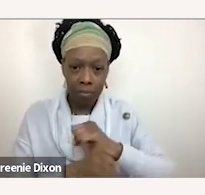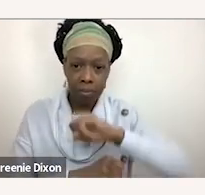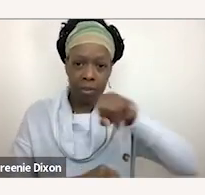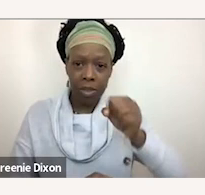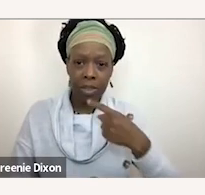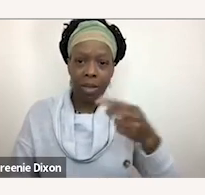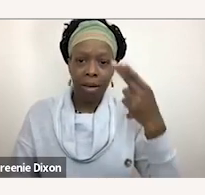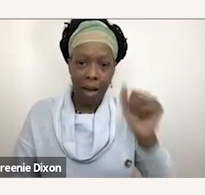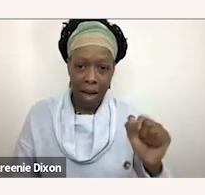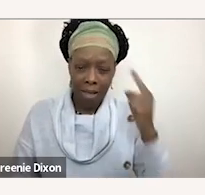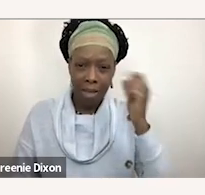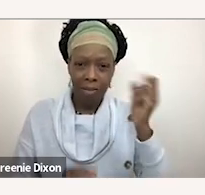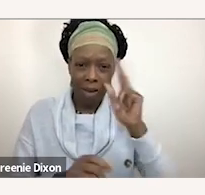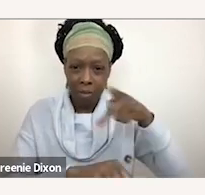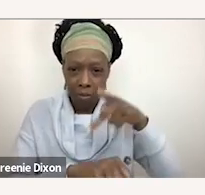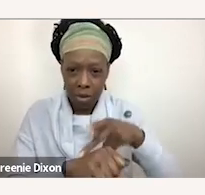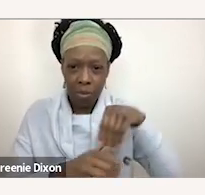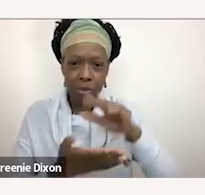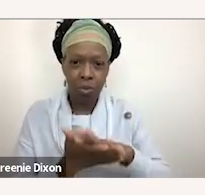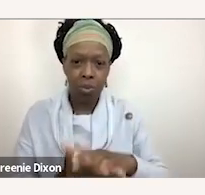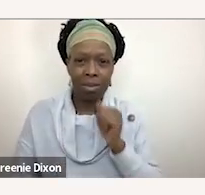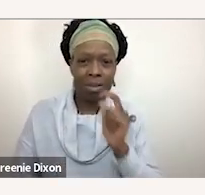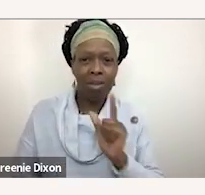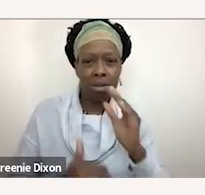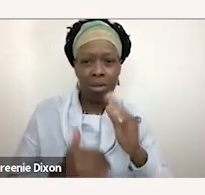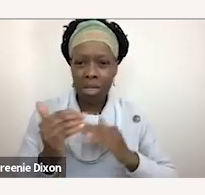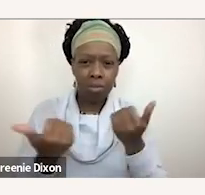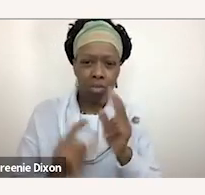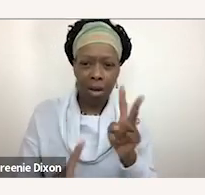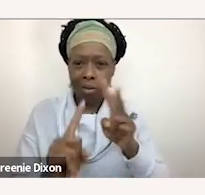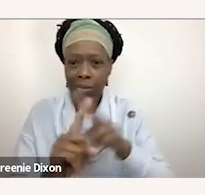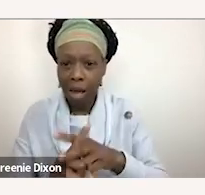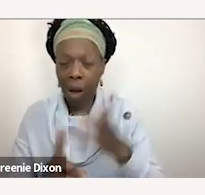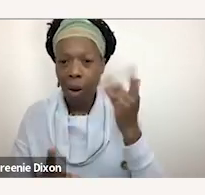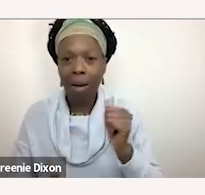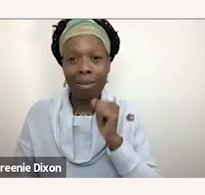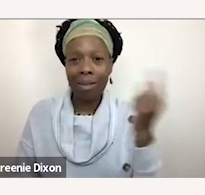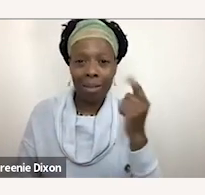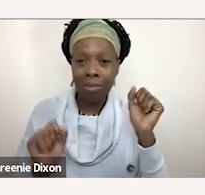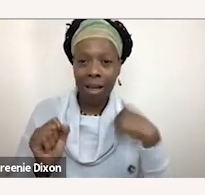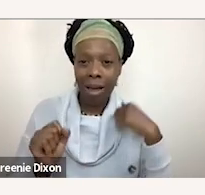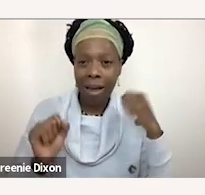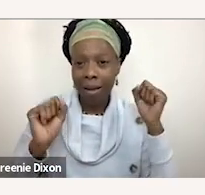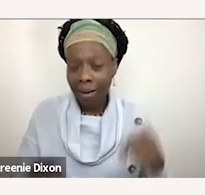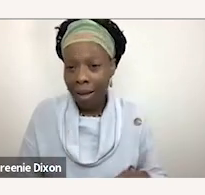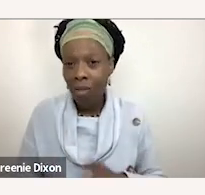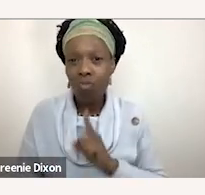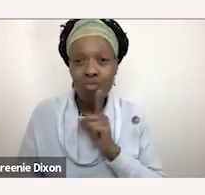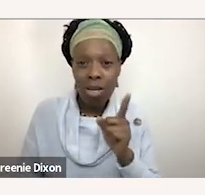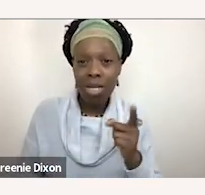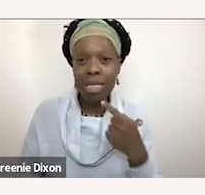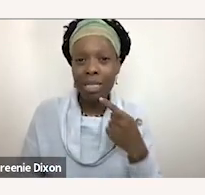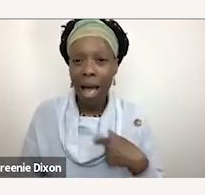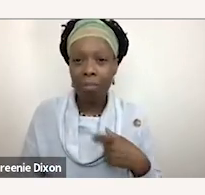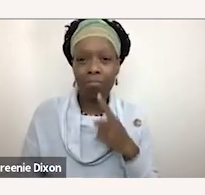principals or schools who might say like i may not be so comfortable implementing this curriculum in my school because it's not something that i that i'm really close to the to